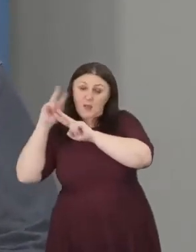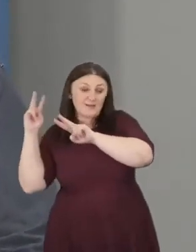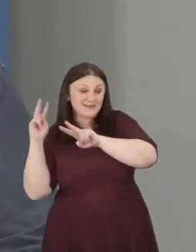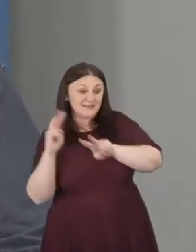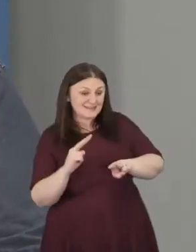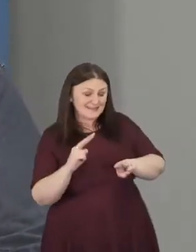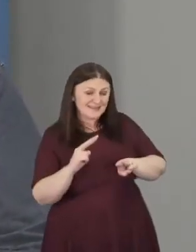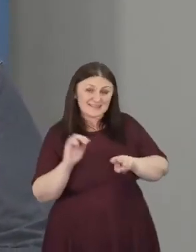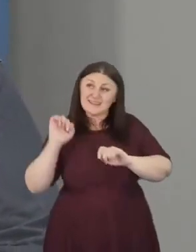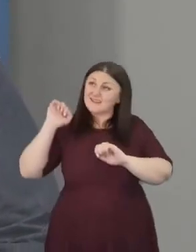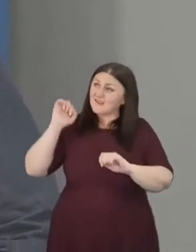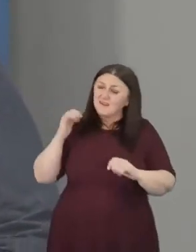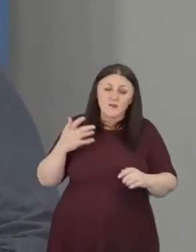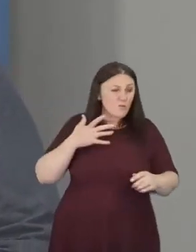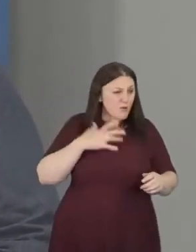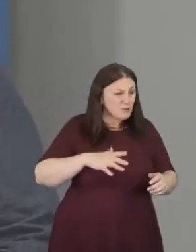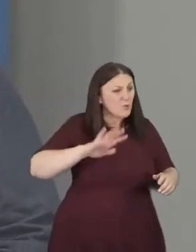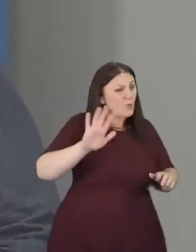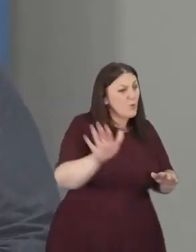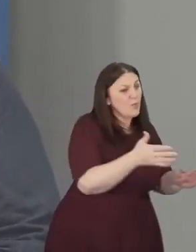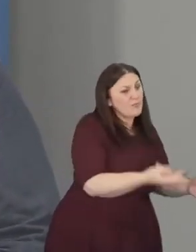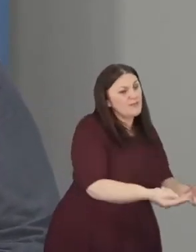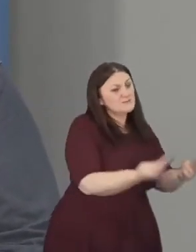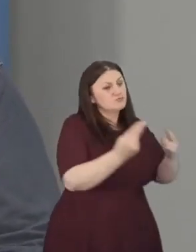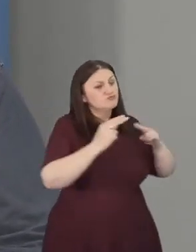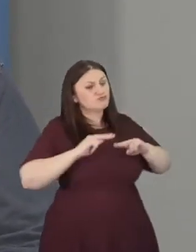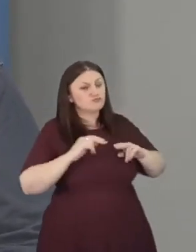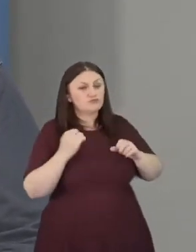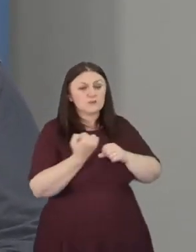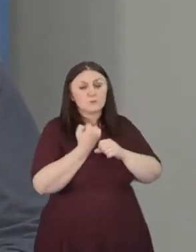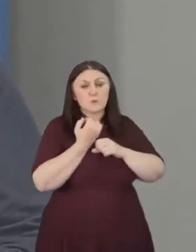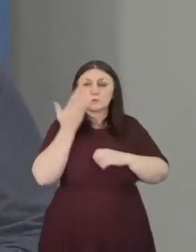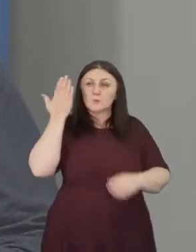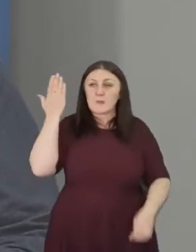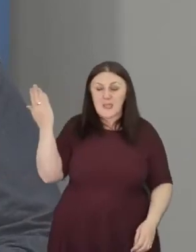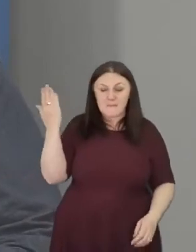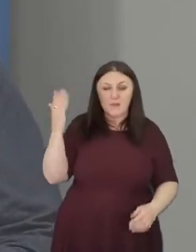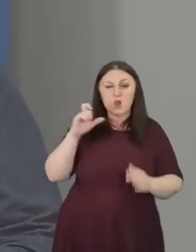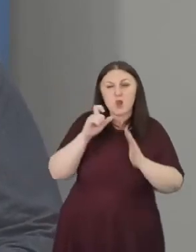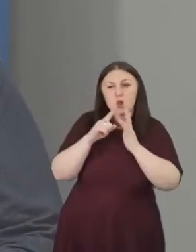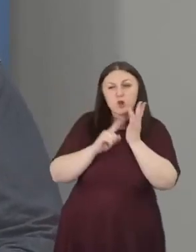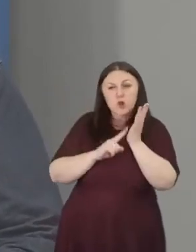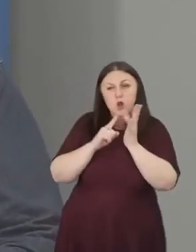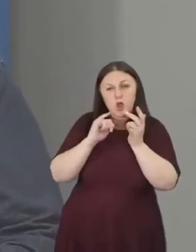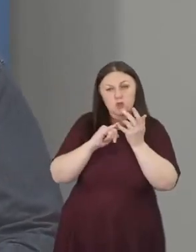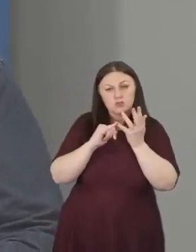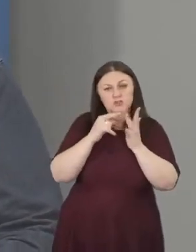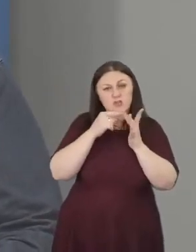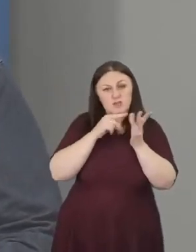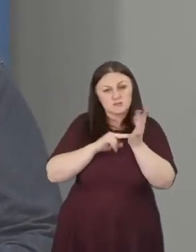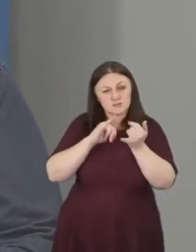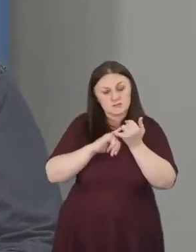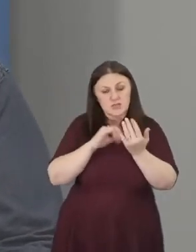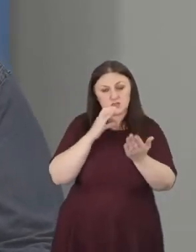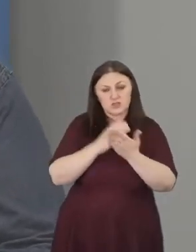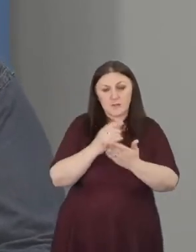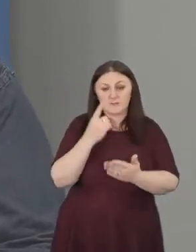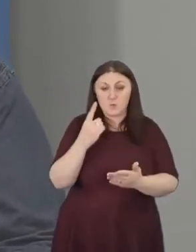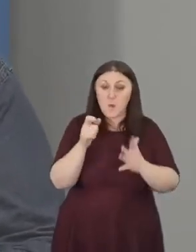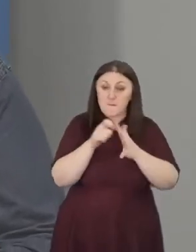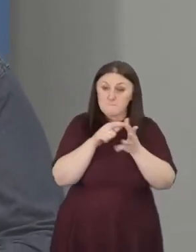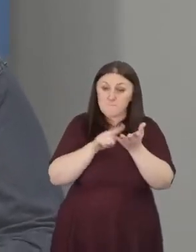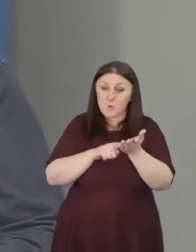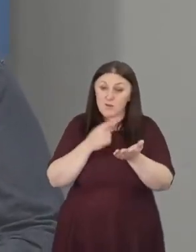things to him. We read in Colossians chapter 1, Paul writing, For in him